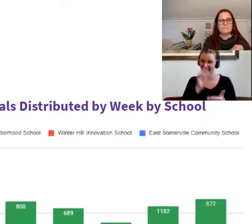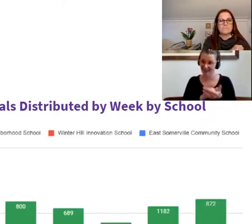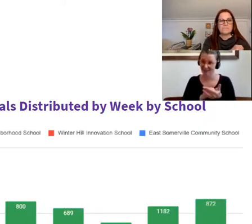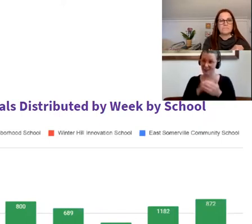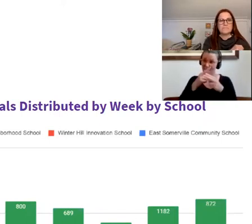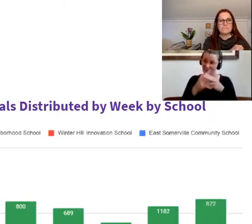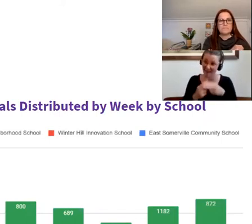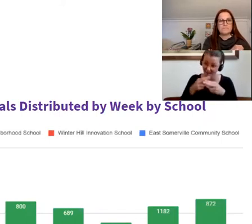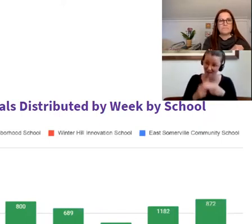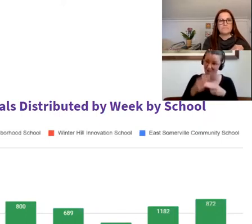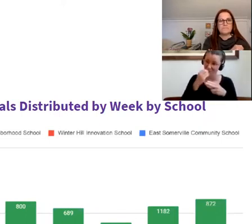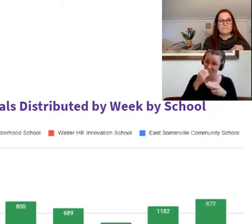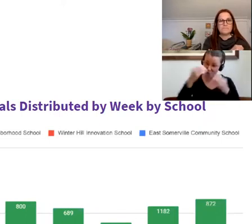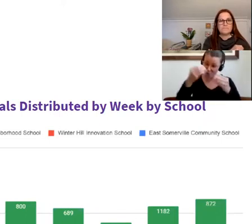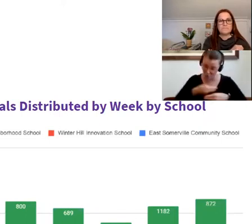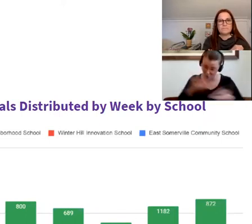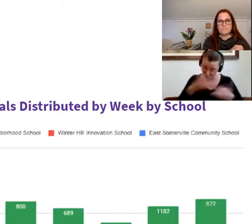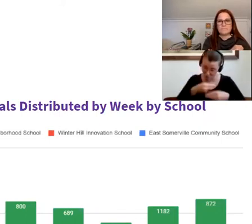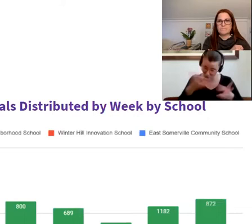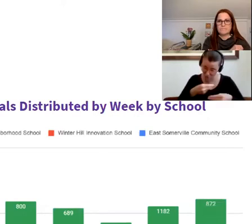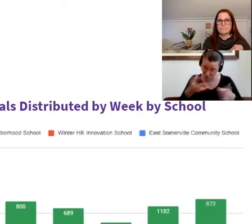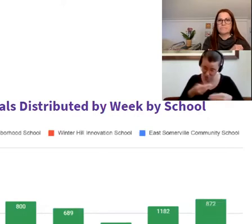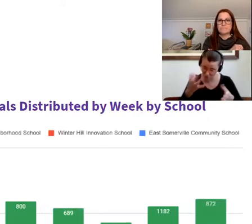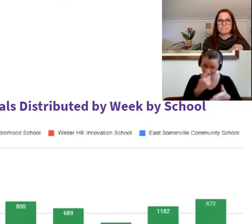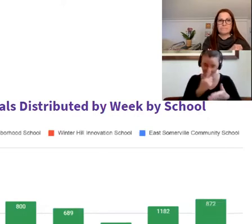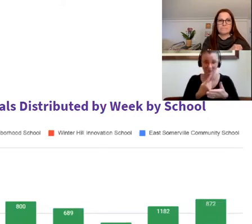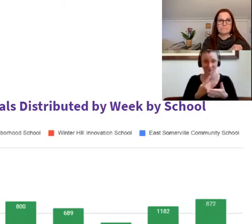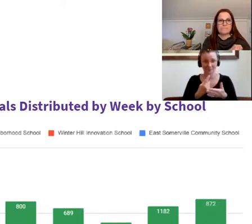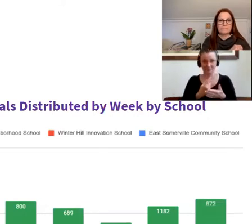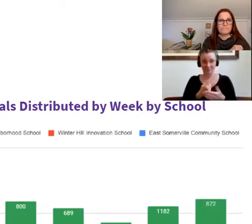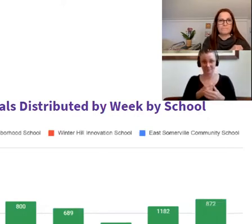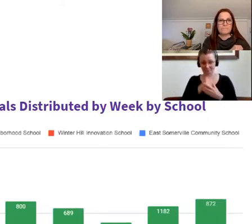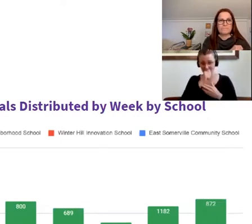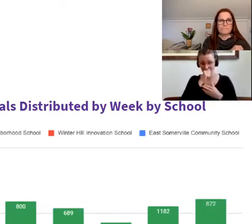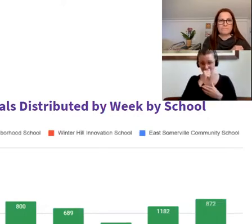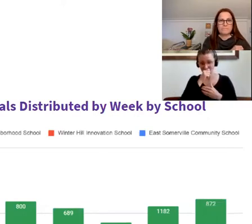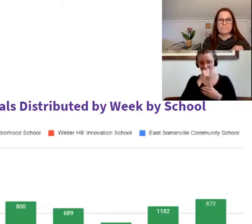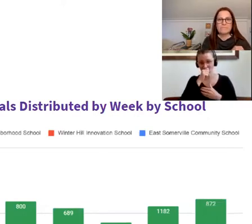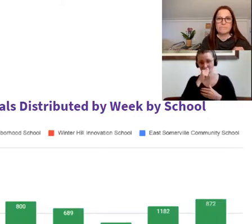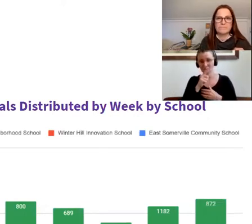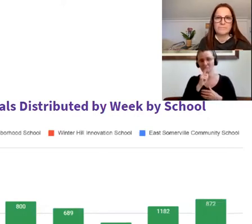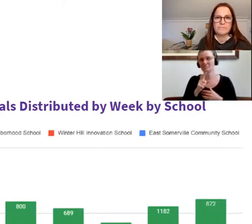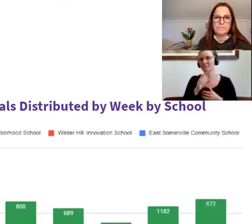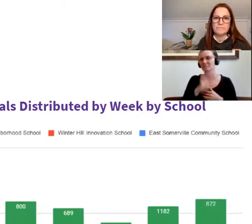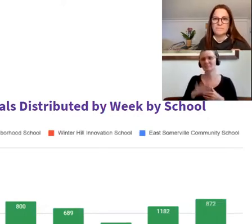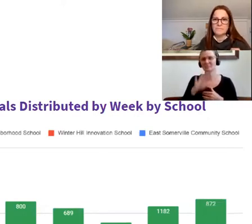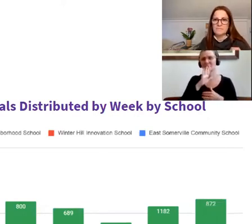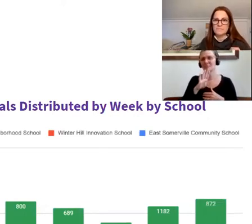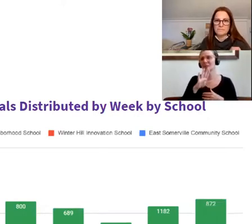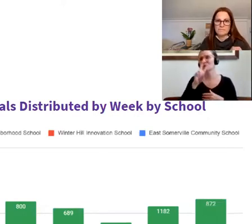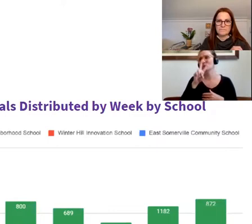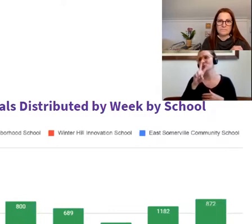And on pro and weekly, you know, than, you know, again, 4,400 meals and 2,600 people pick up